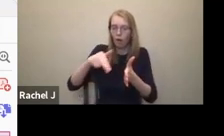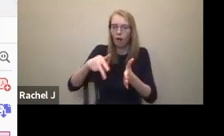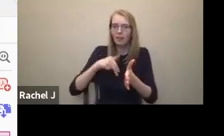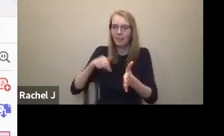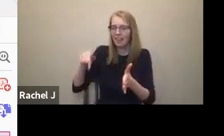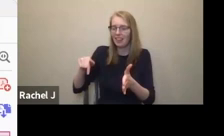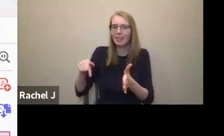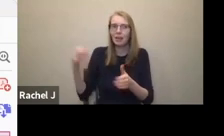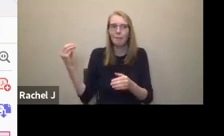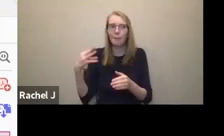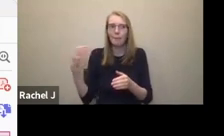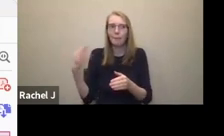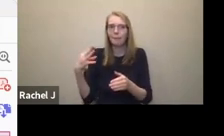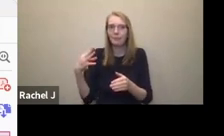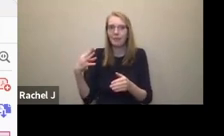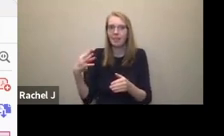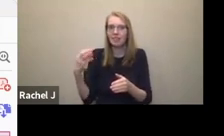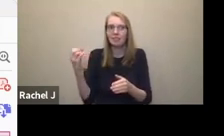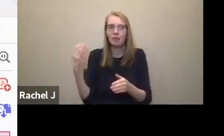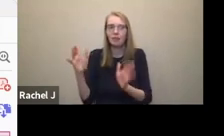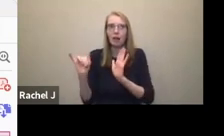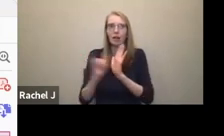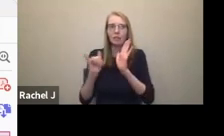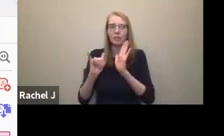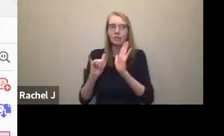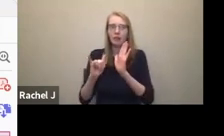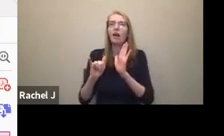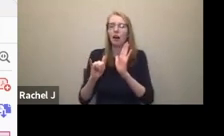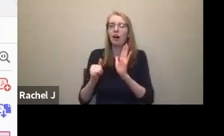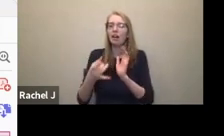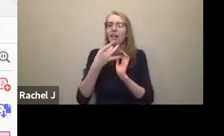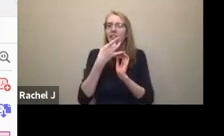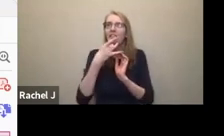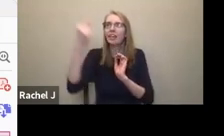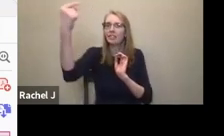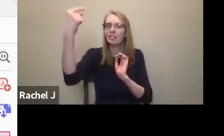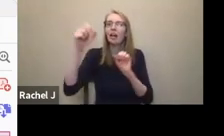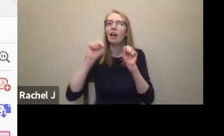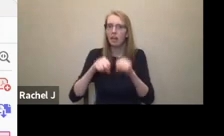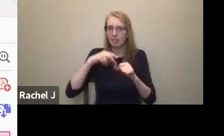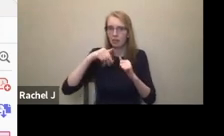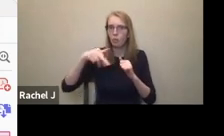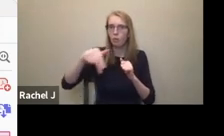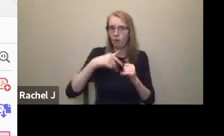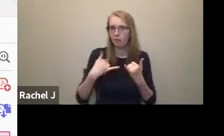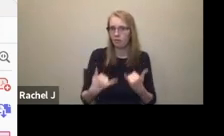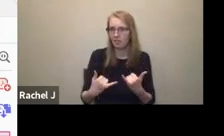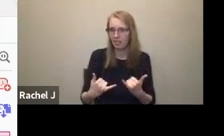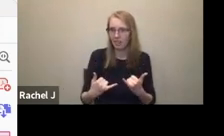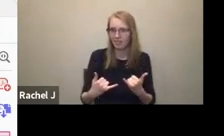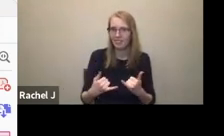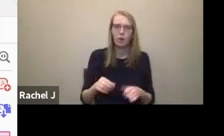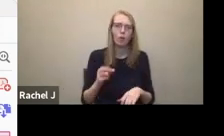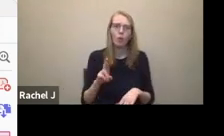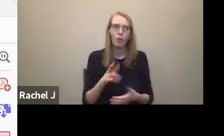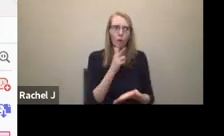that in your parking lot. So they just, you can use sound to direct people. So you can have a parking lot sound. Here's the accessible park and you go beep, beep, beep,